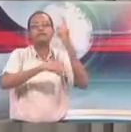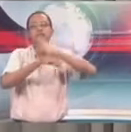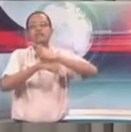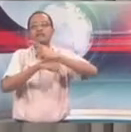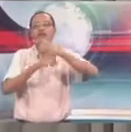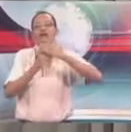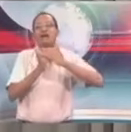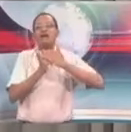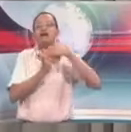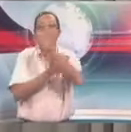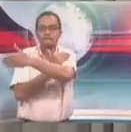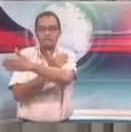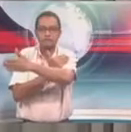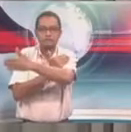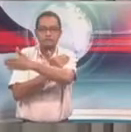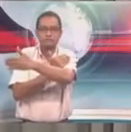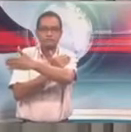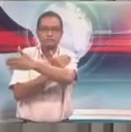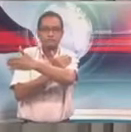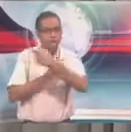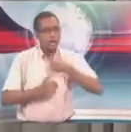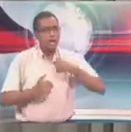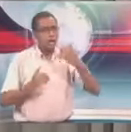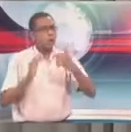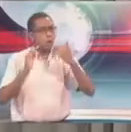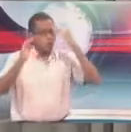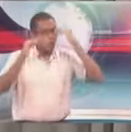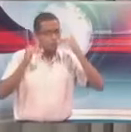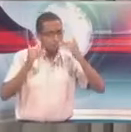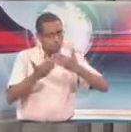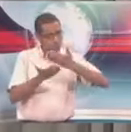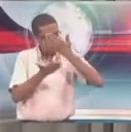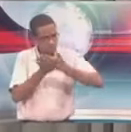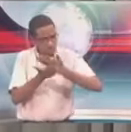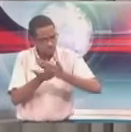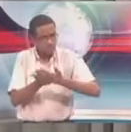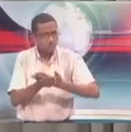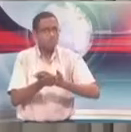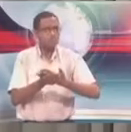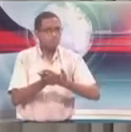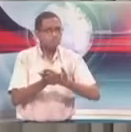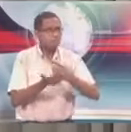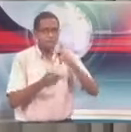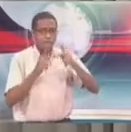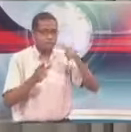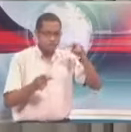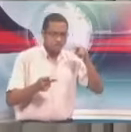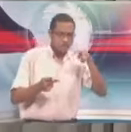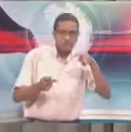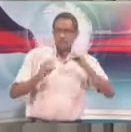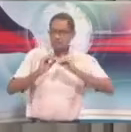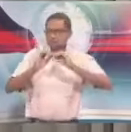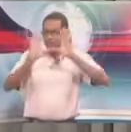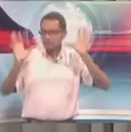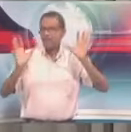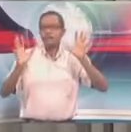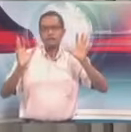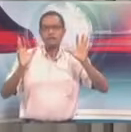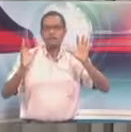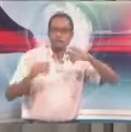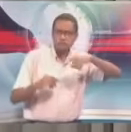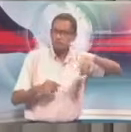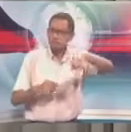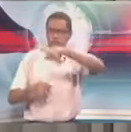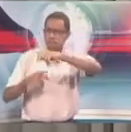that these facts, which are irrefutable, will now put to bed for at least the right thinking and the civic-minded citizens of